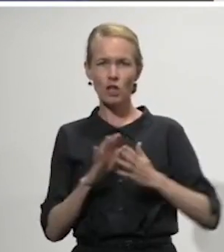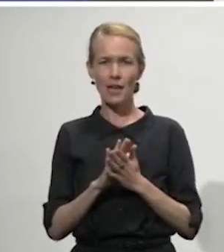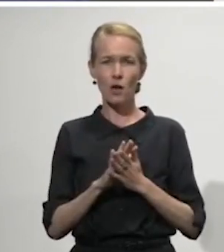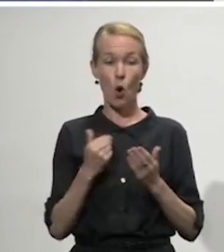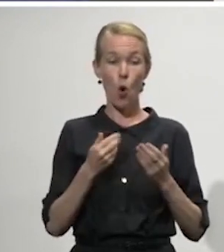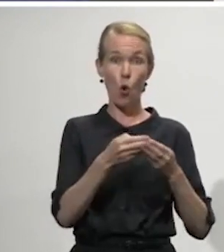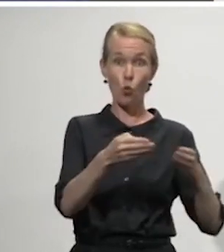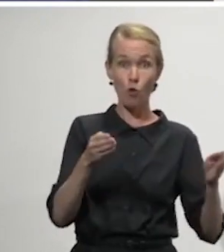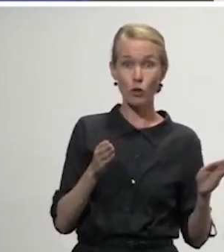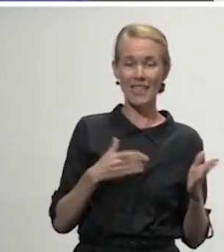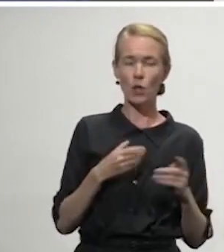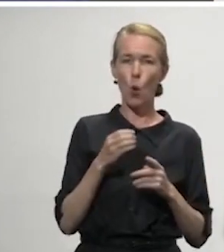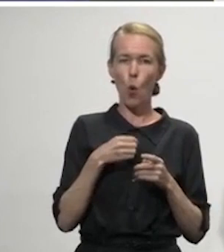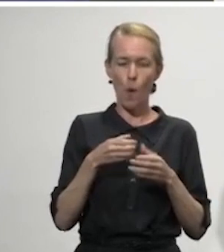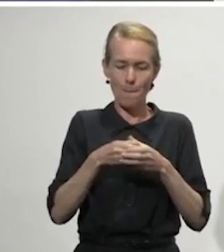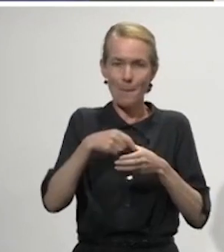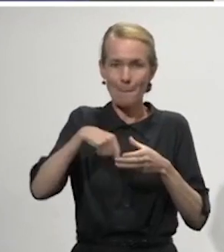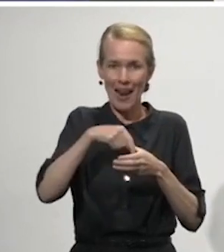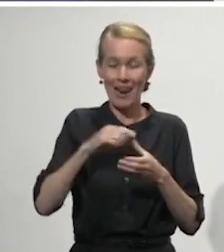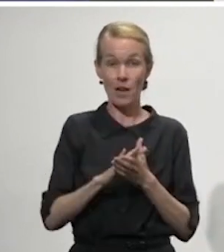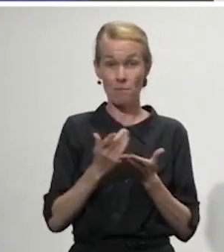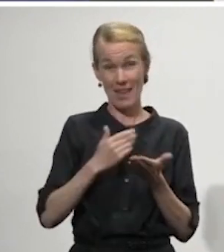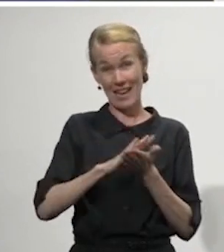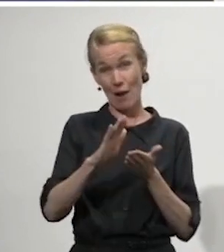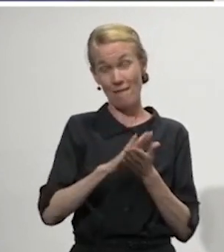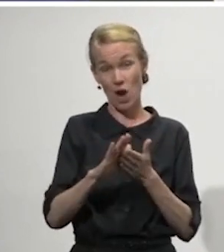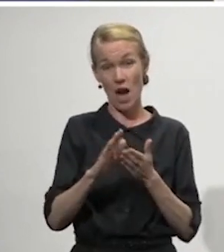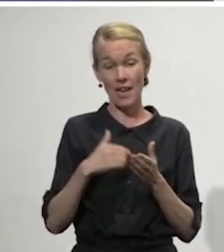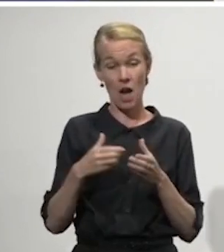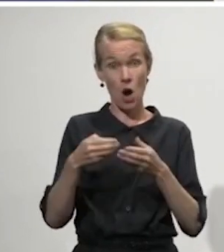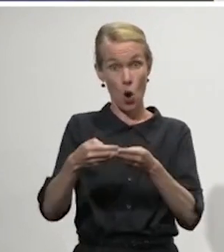here's how we're using them. We are using quarantine to